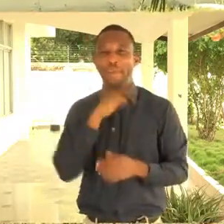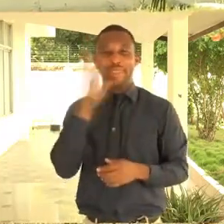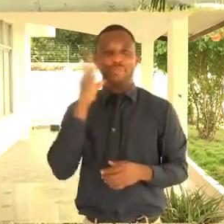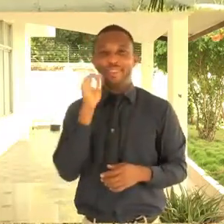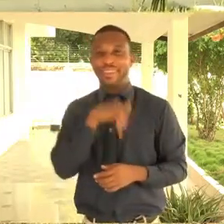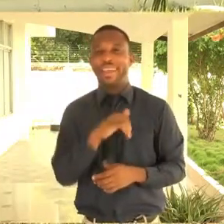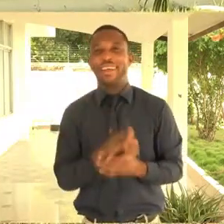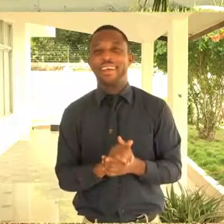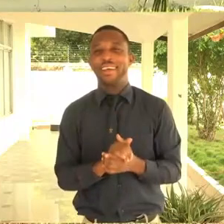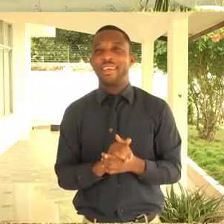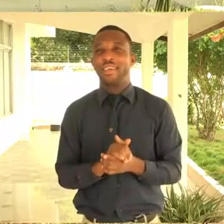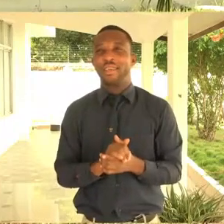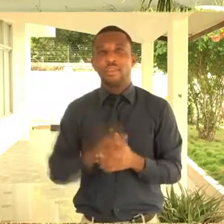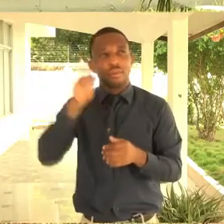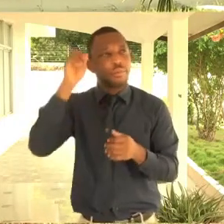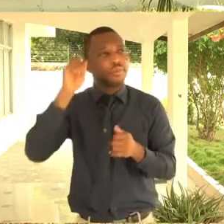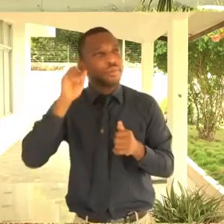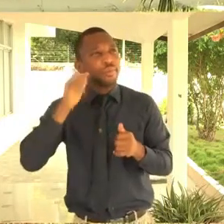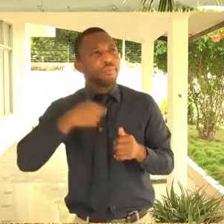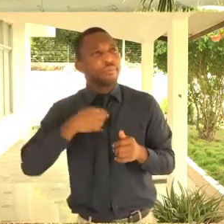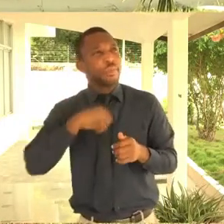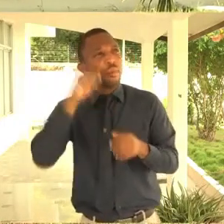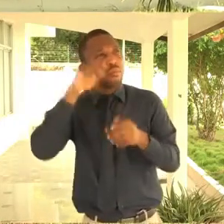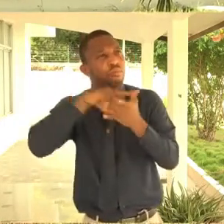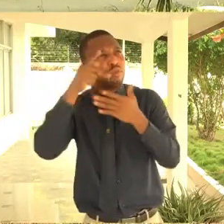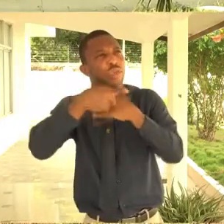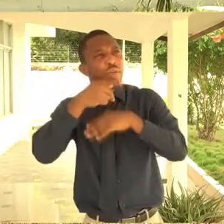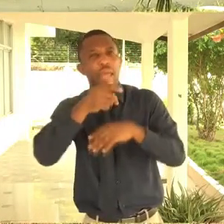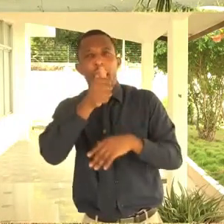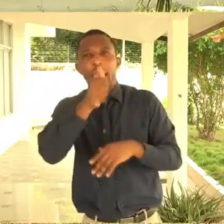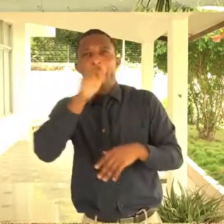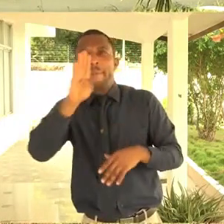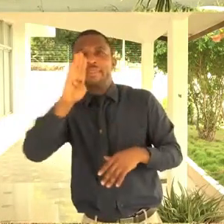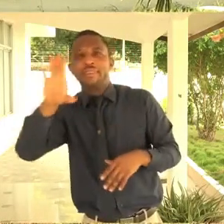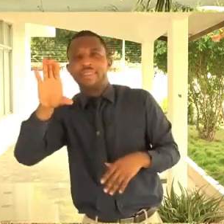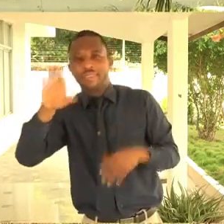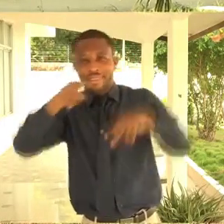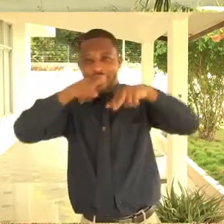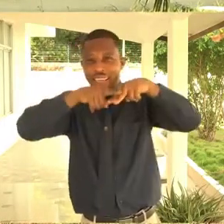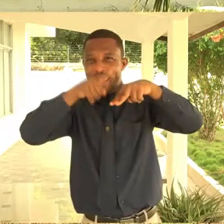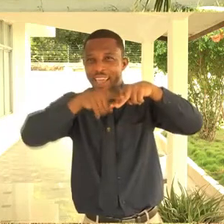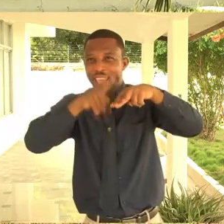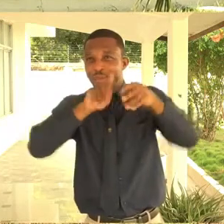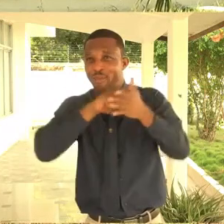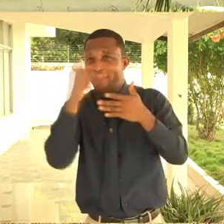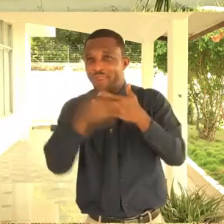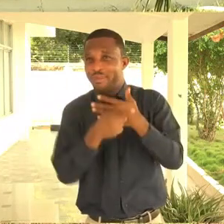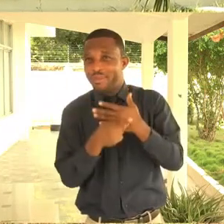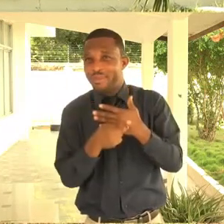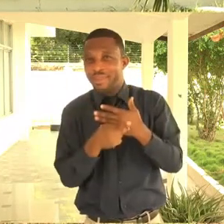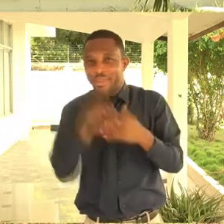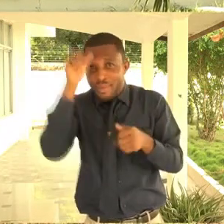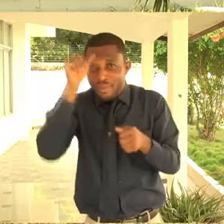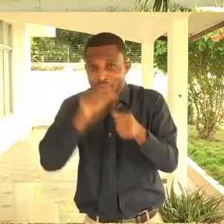program, ABC of HIV AIDS. Yeah. Did you see that one? Yes.